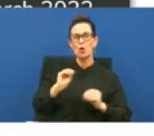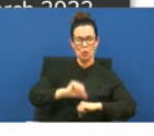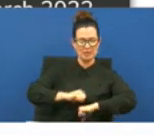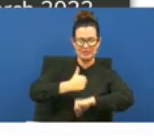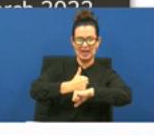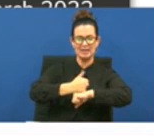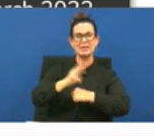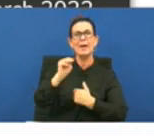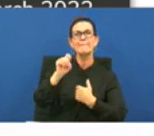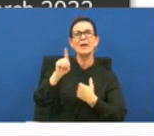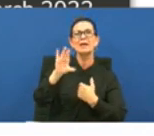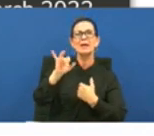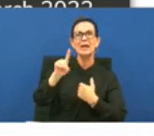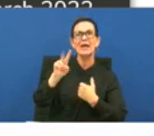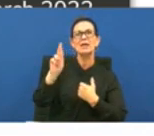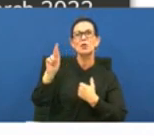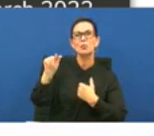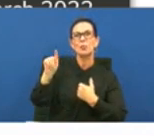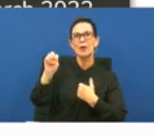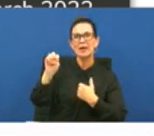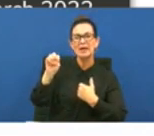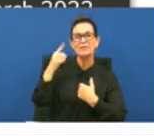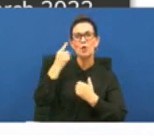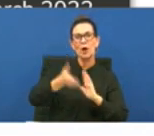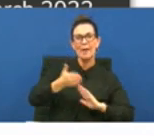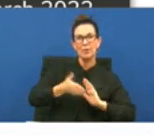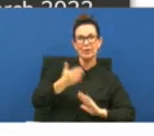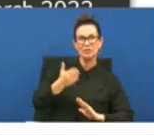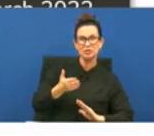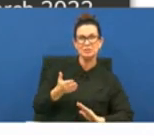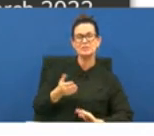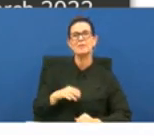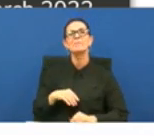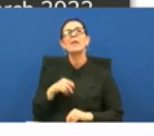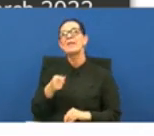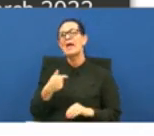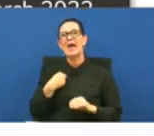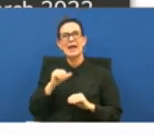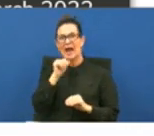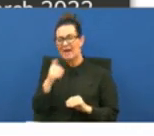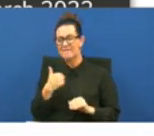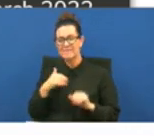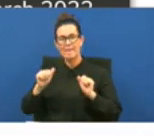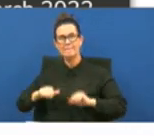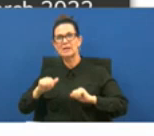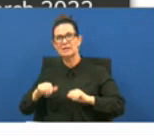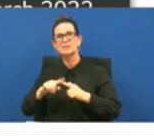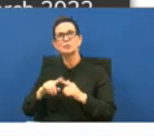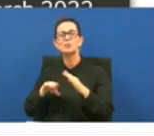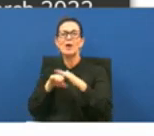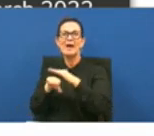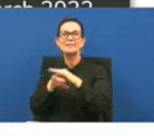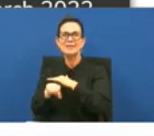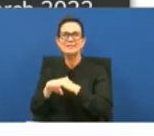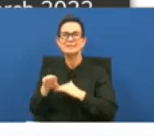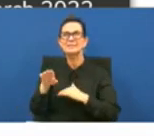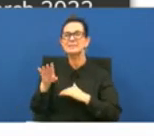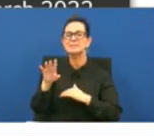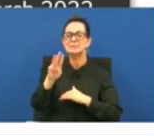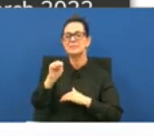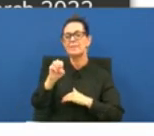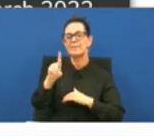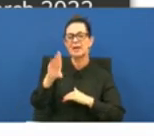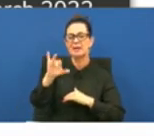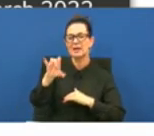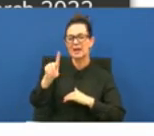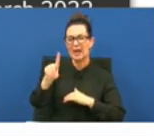medicaid rates for crisis services during year one of the operations they didn't have the ability to access um medic the medicaid